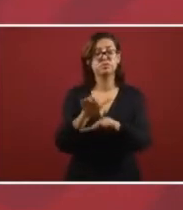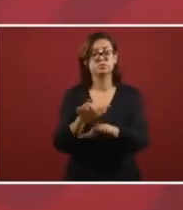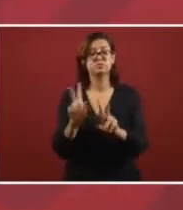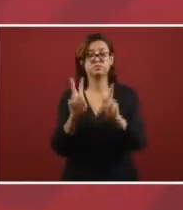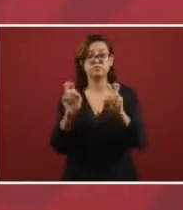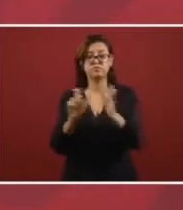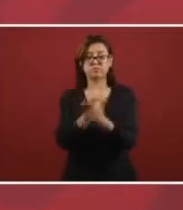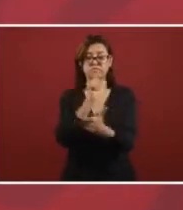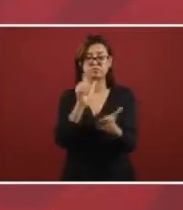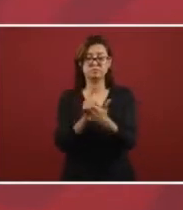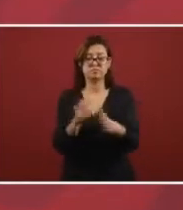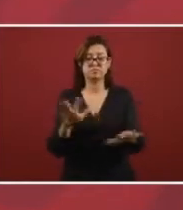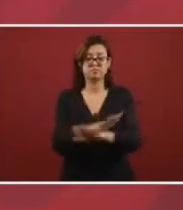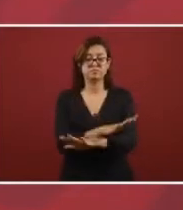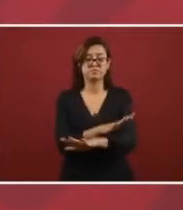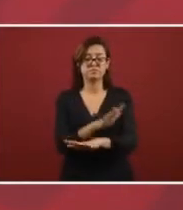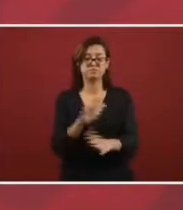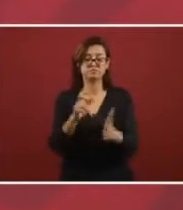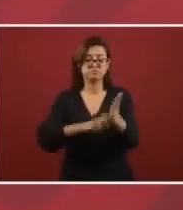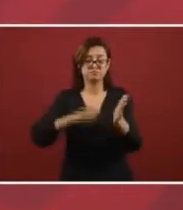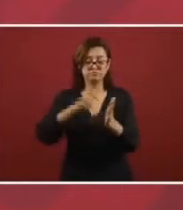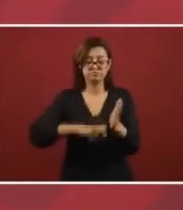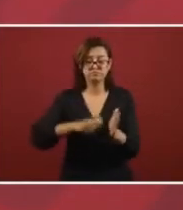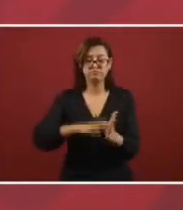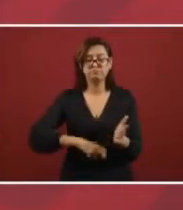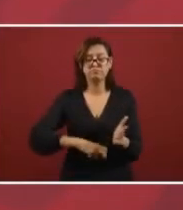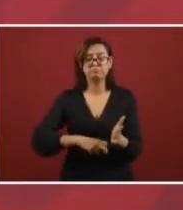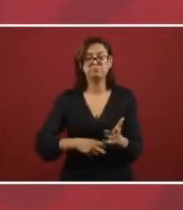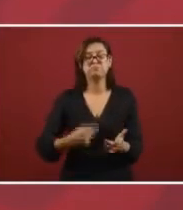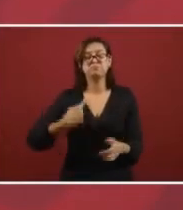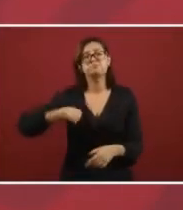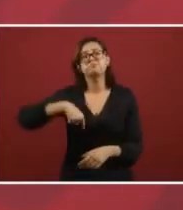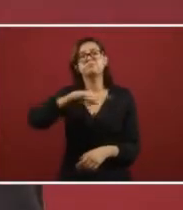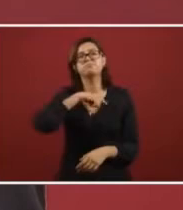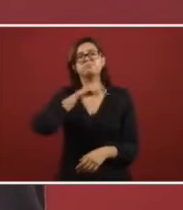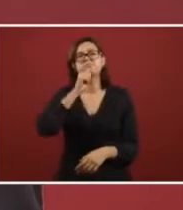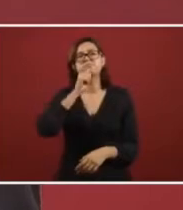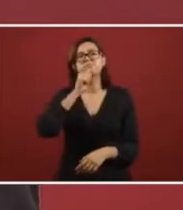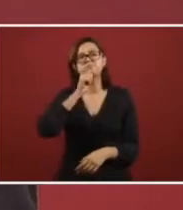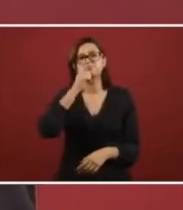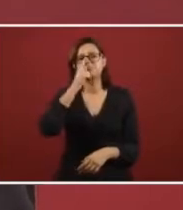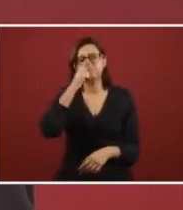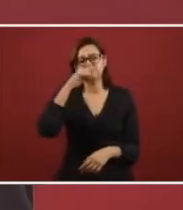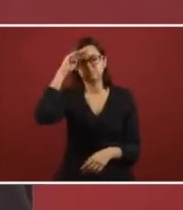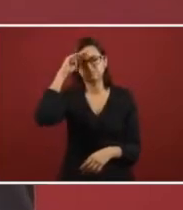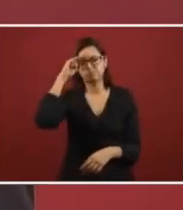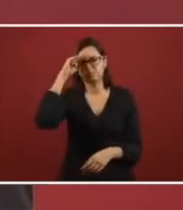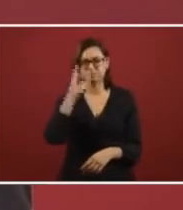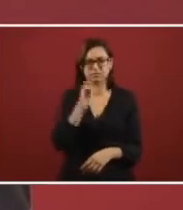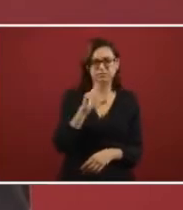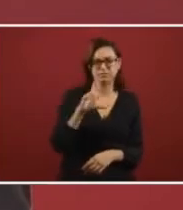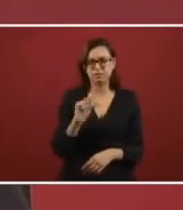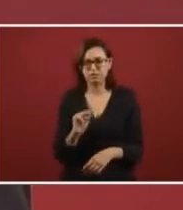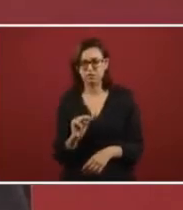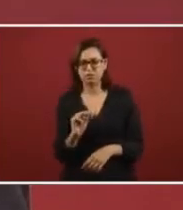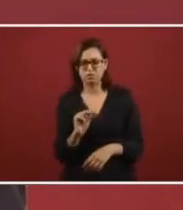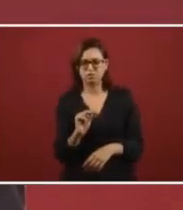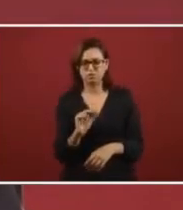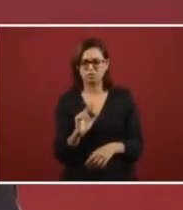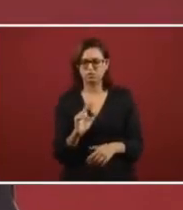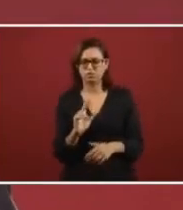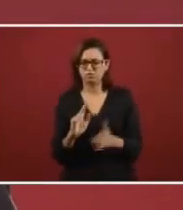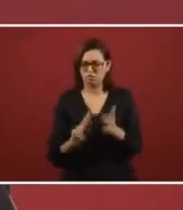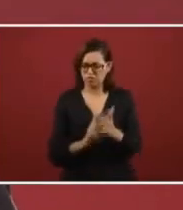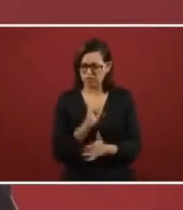of energy reform we have not decided and there is a commitment that we